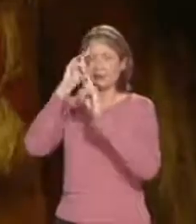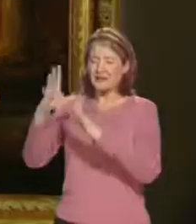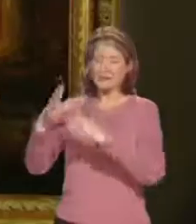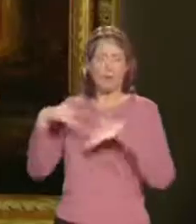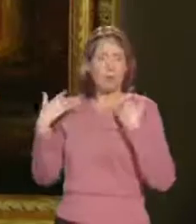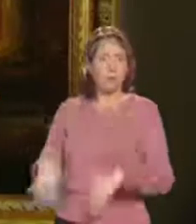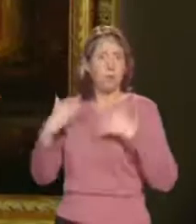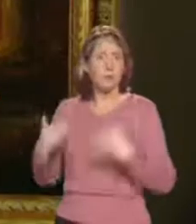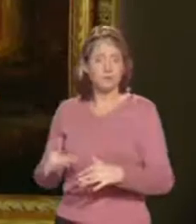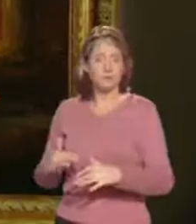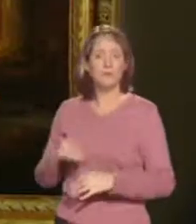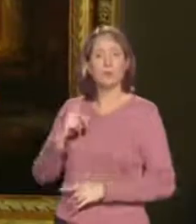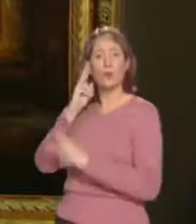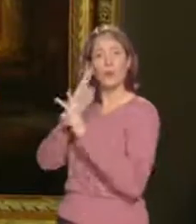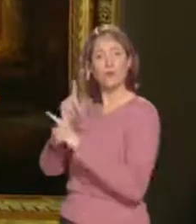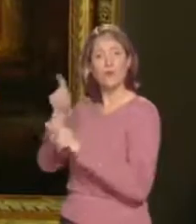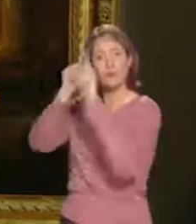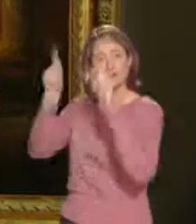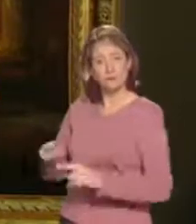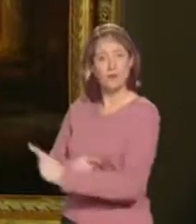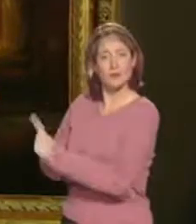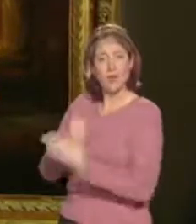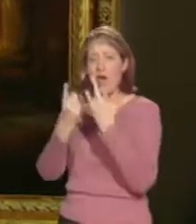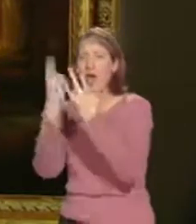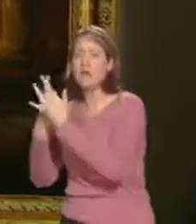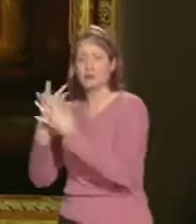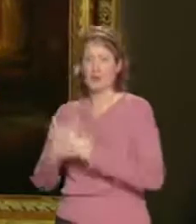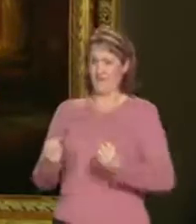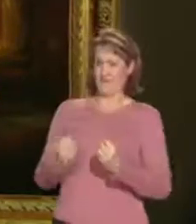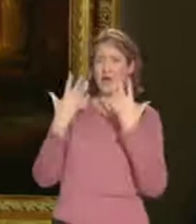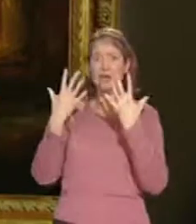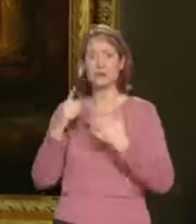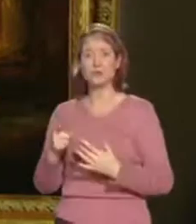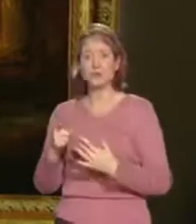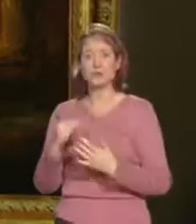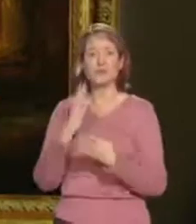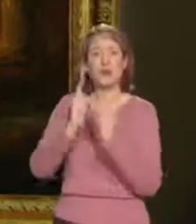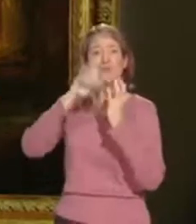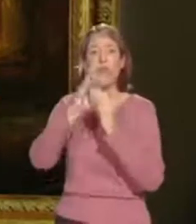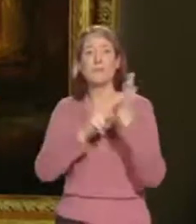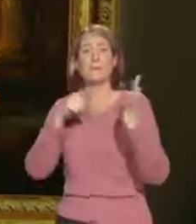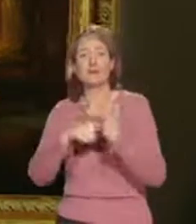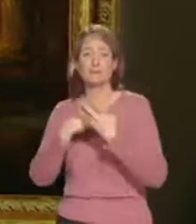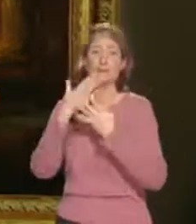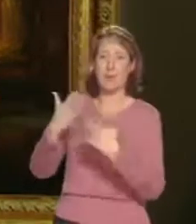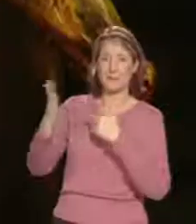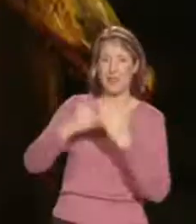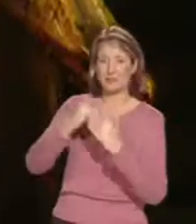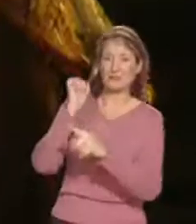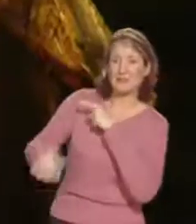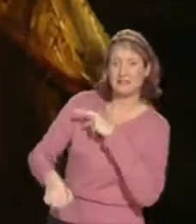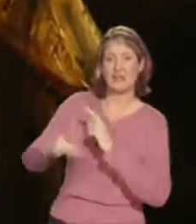occasions, there's a freshness, almost as if Rembrandt has managed to beat some life back into this ailing or dead corpse.